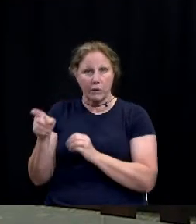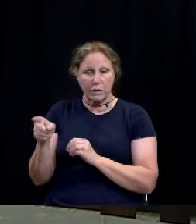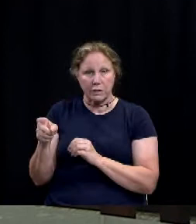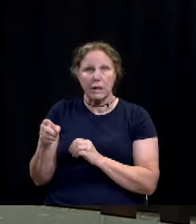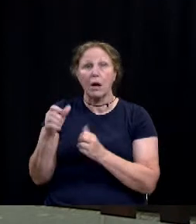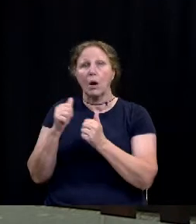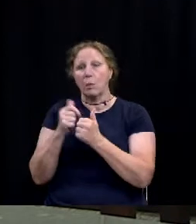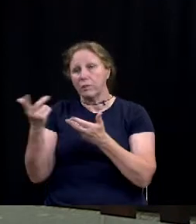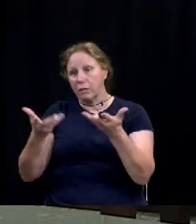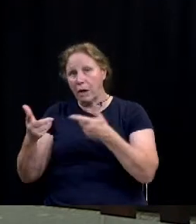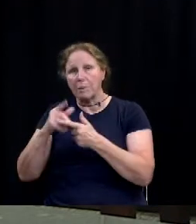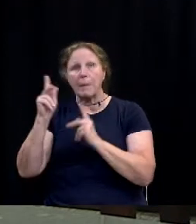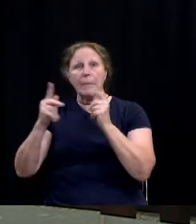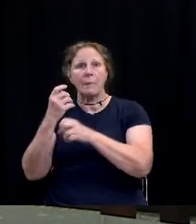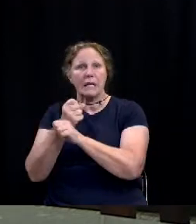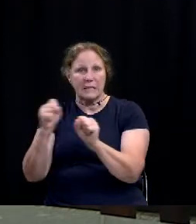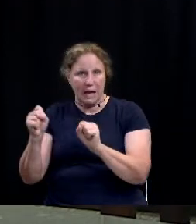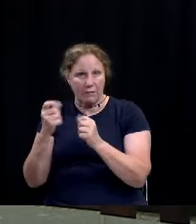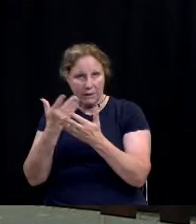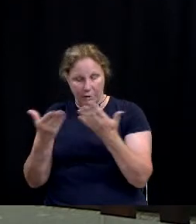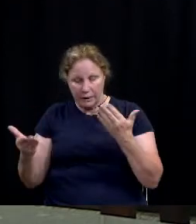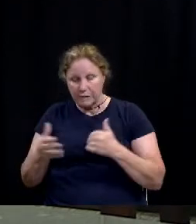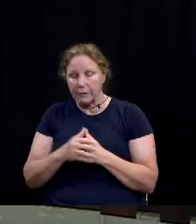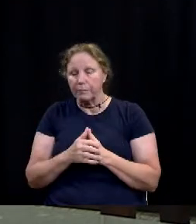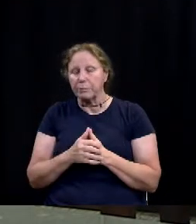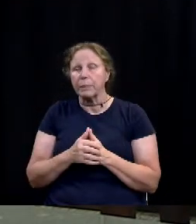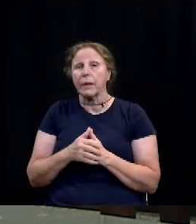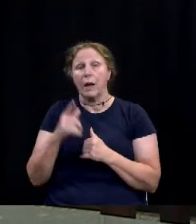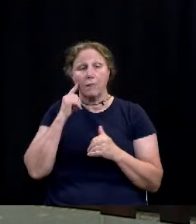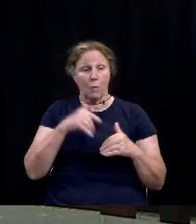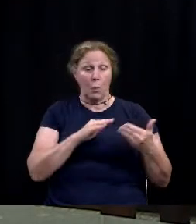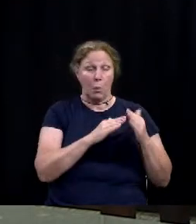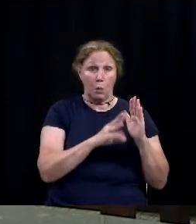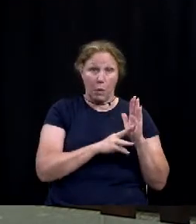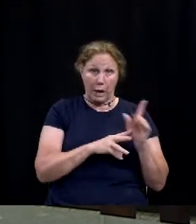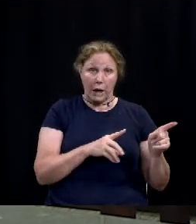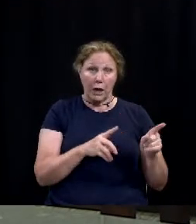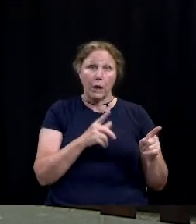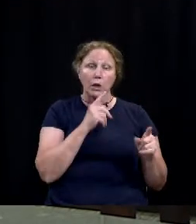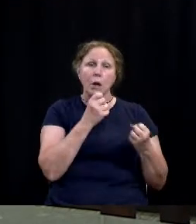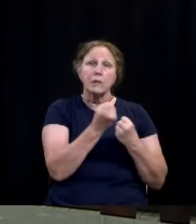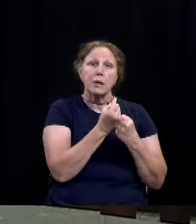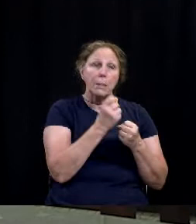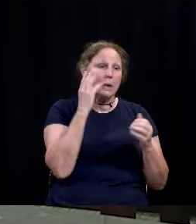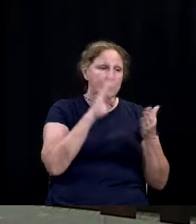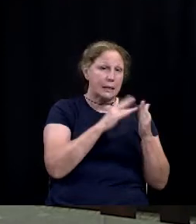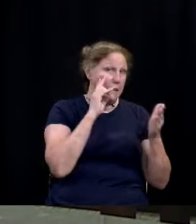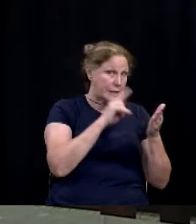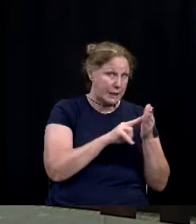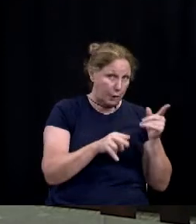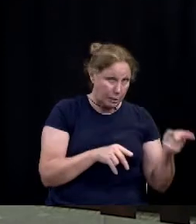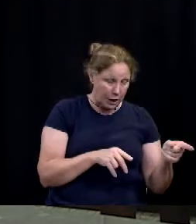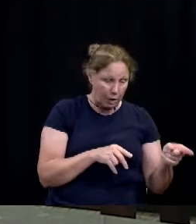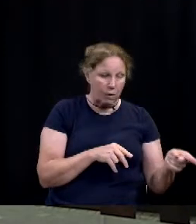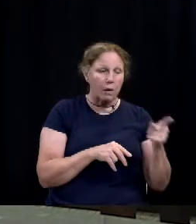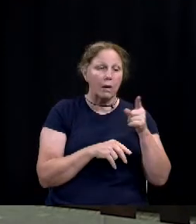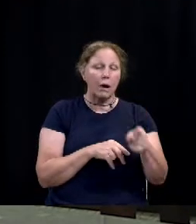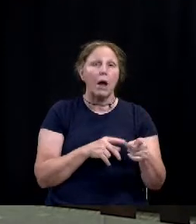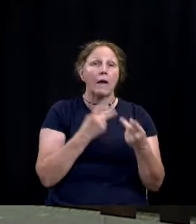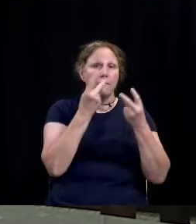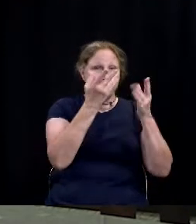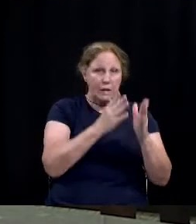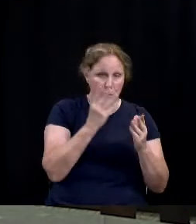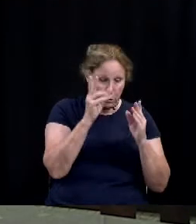cases involving public safety professionals. For the City of Waco, she'll be supporting the City Secretary's office, Convention and Visitors Bureau,